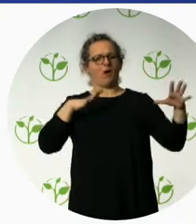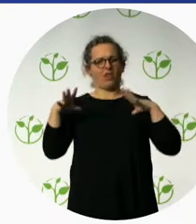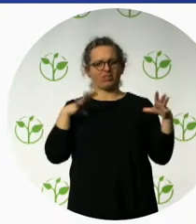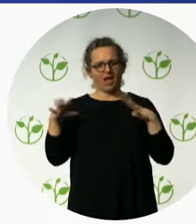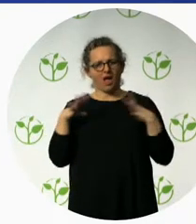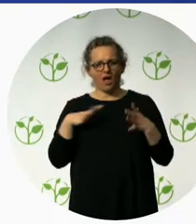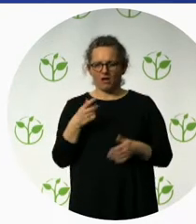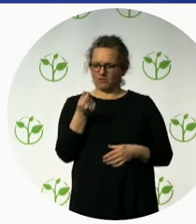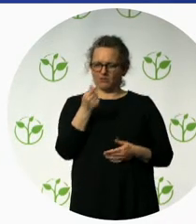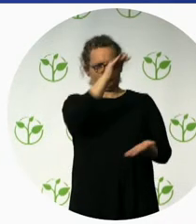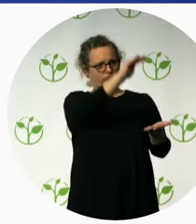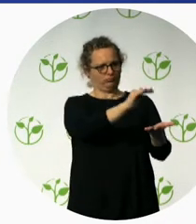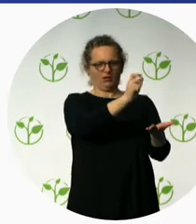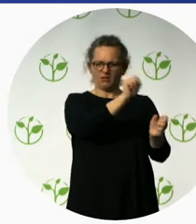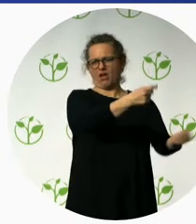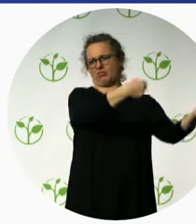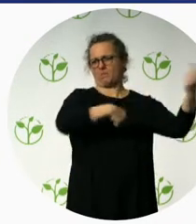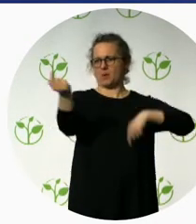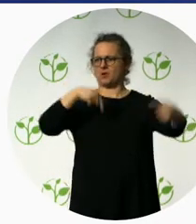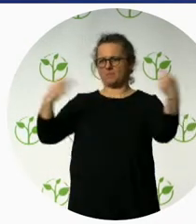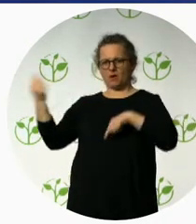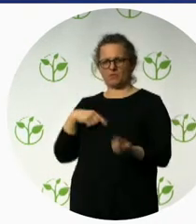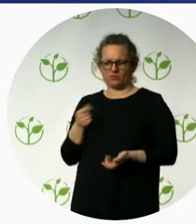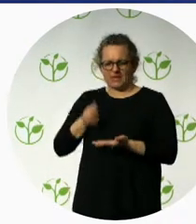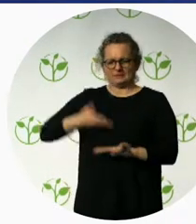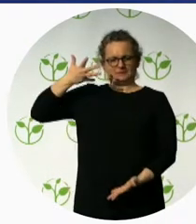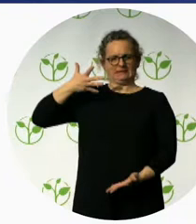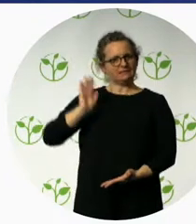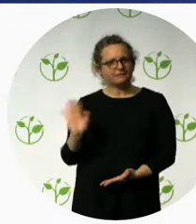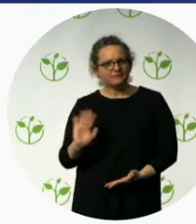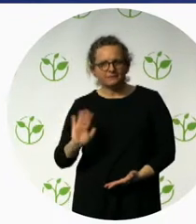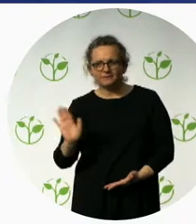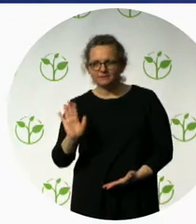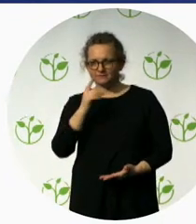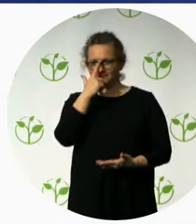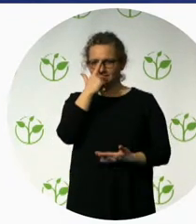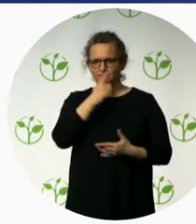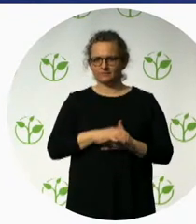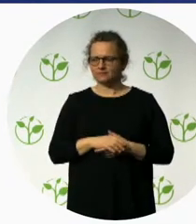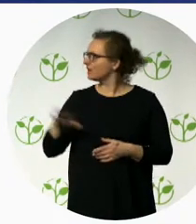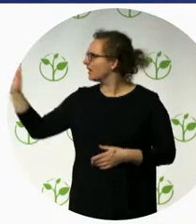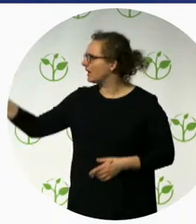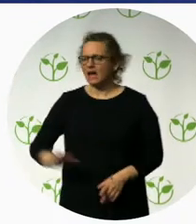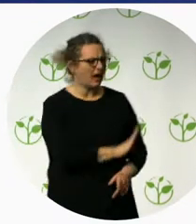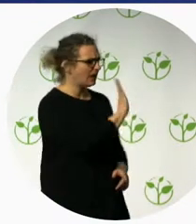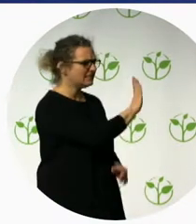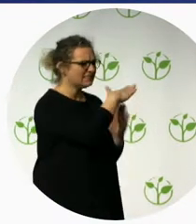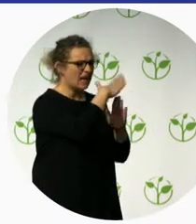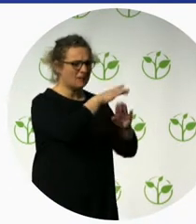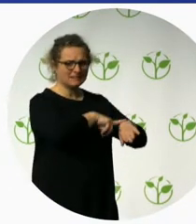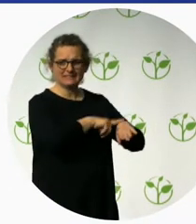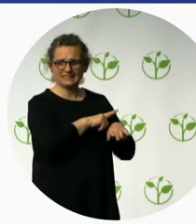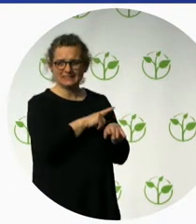the challenges? Bastien, you have no time. No time, sorry. But you can have ten seconds. Ten seconds.